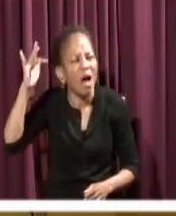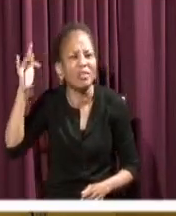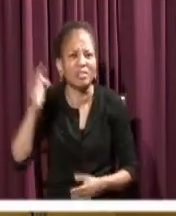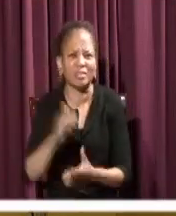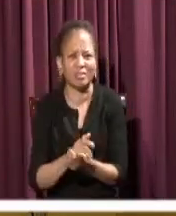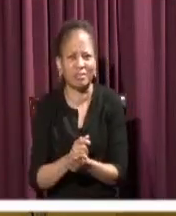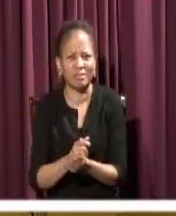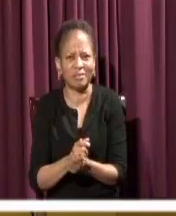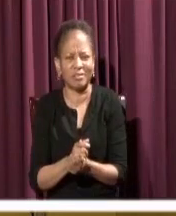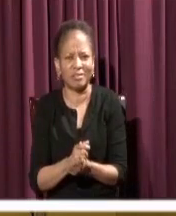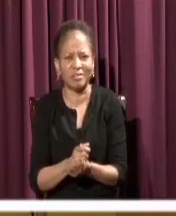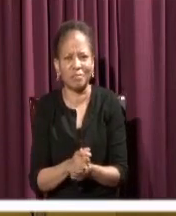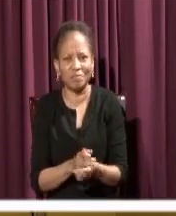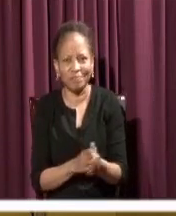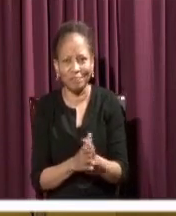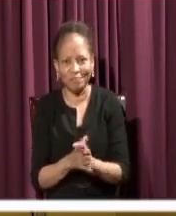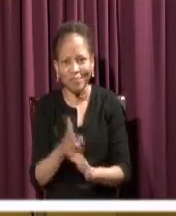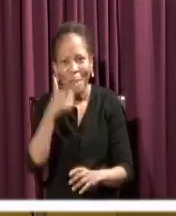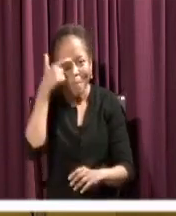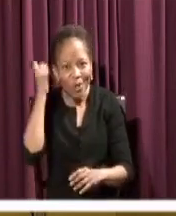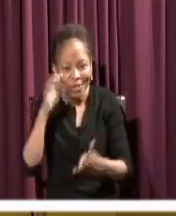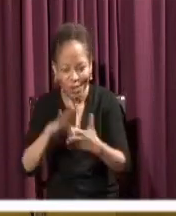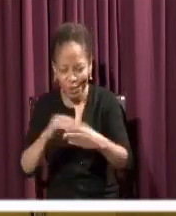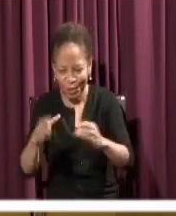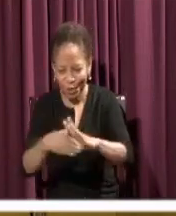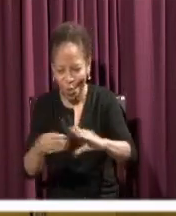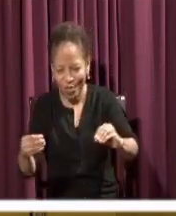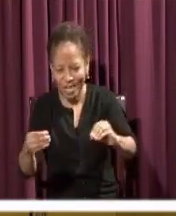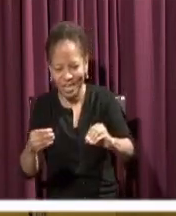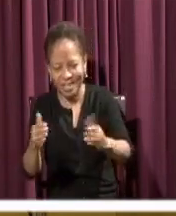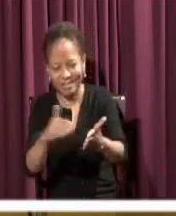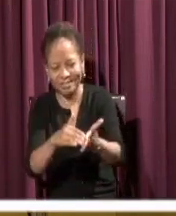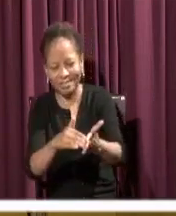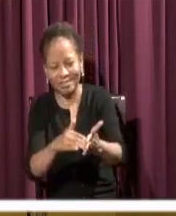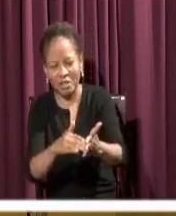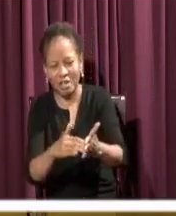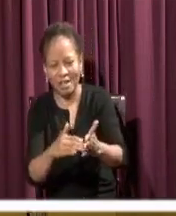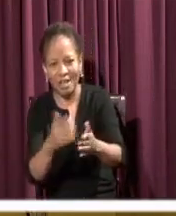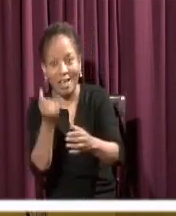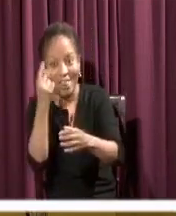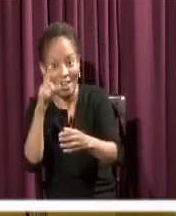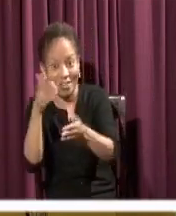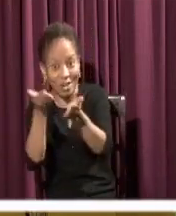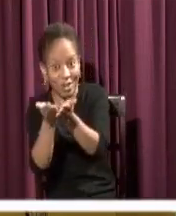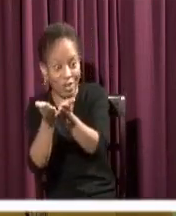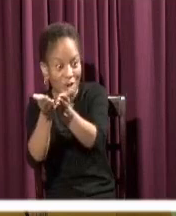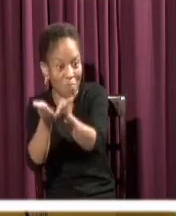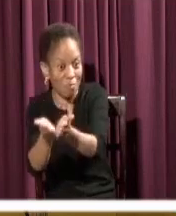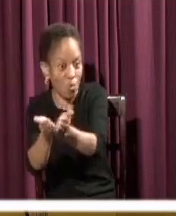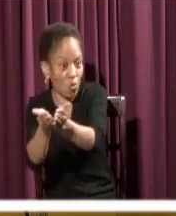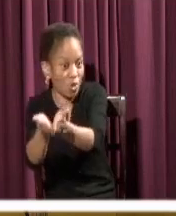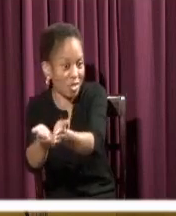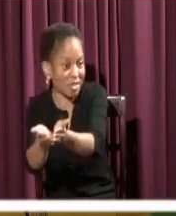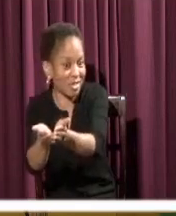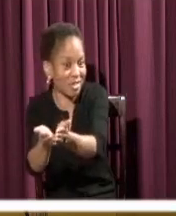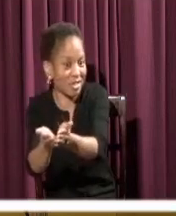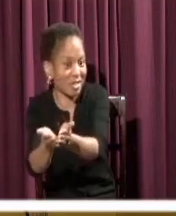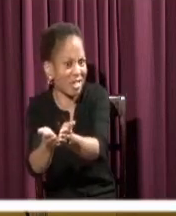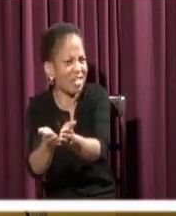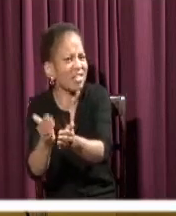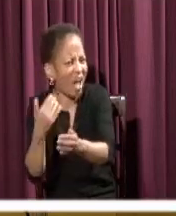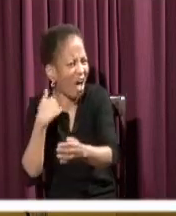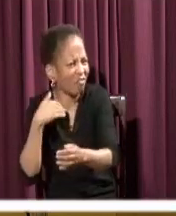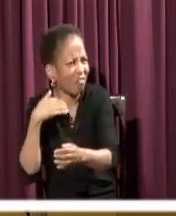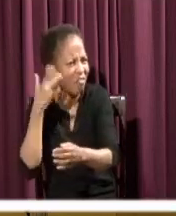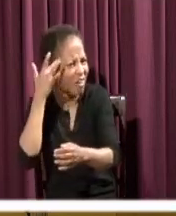Because those 11 who sat in that boat, all they had was practicality and practical reason and common sense.